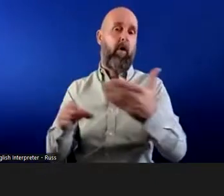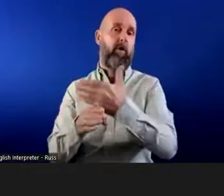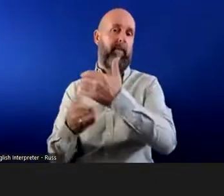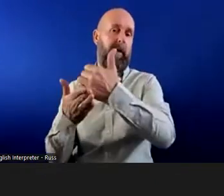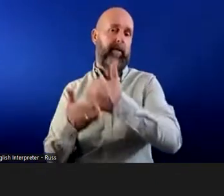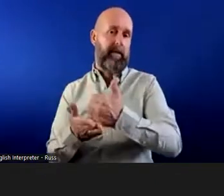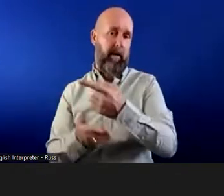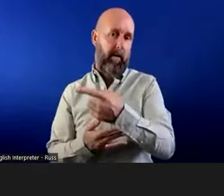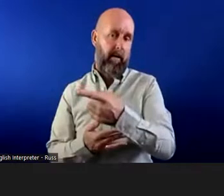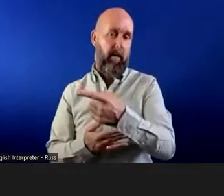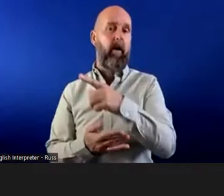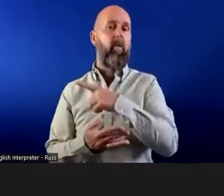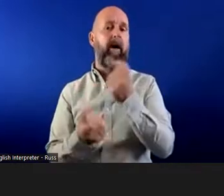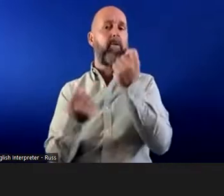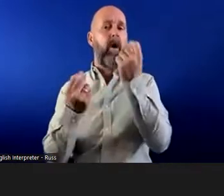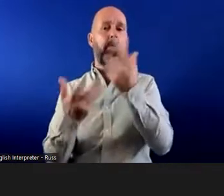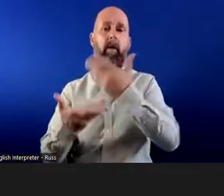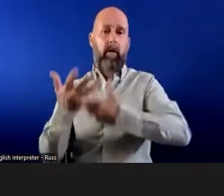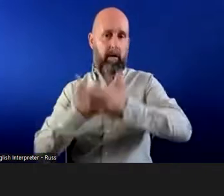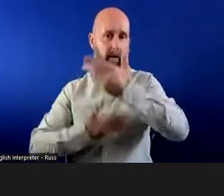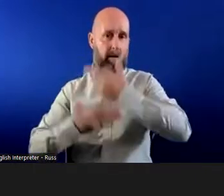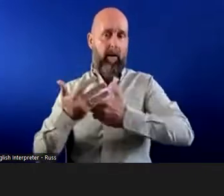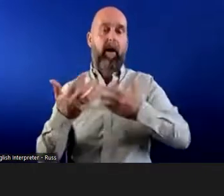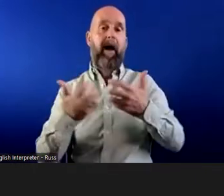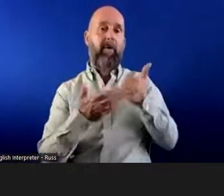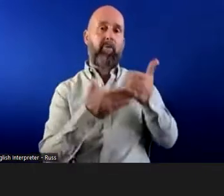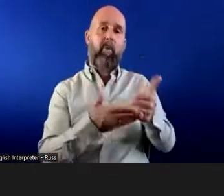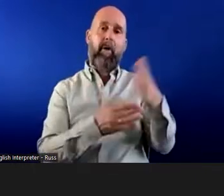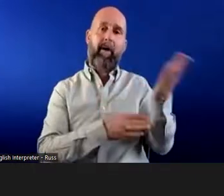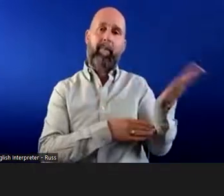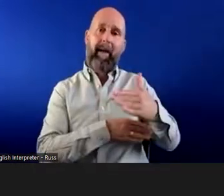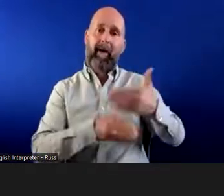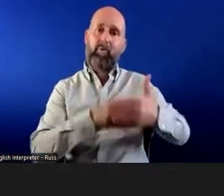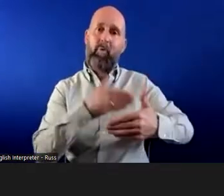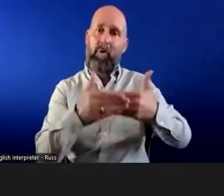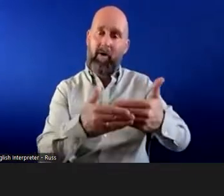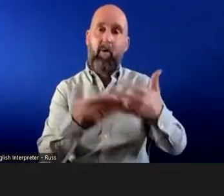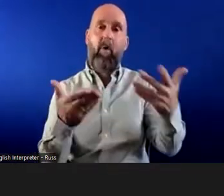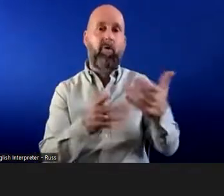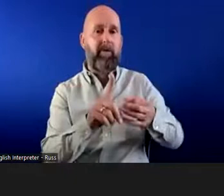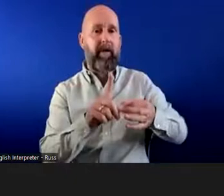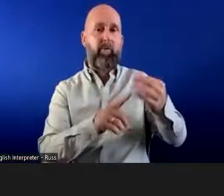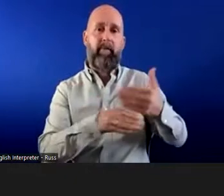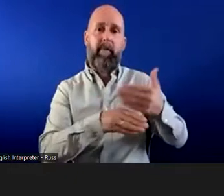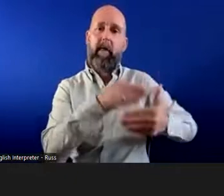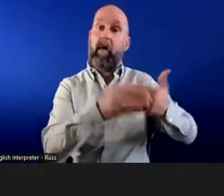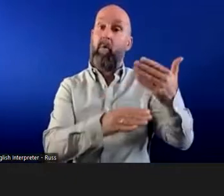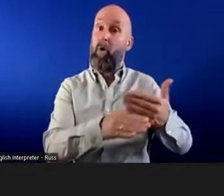to better understand the support they need to get them back into work, or perhaps to assist them with their performance or with their role.